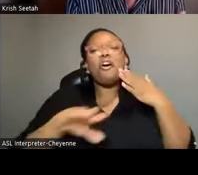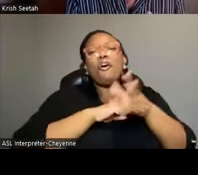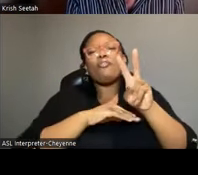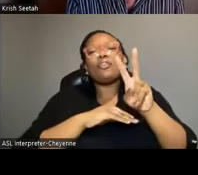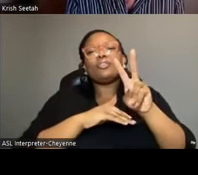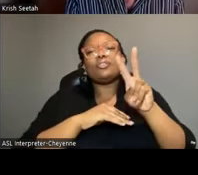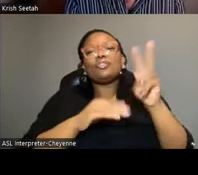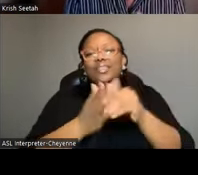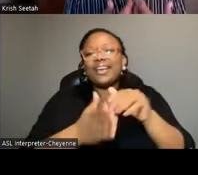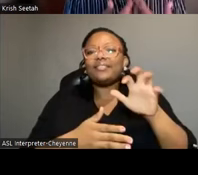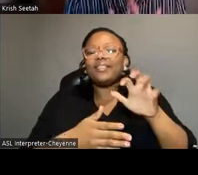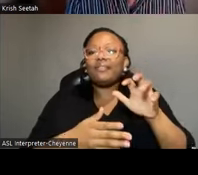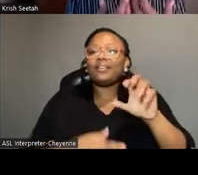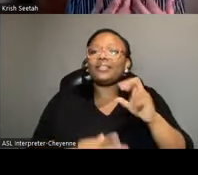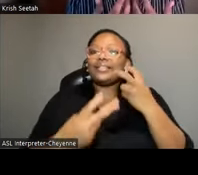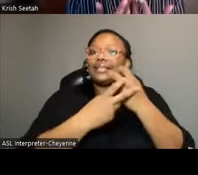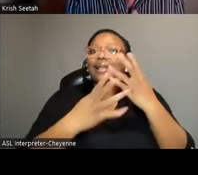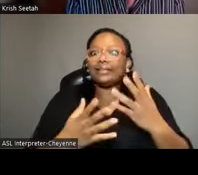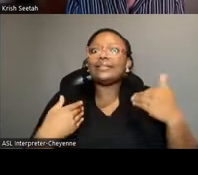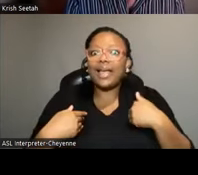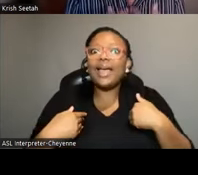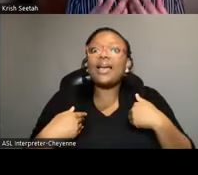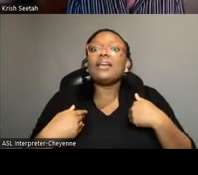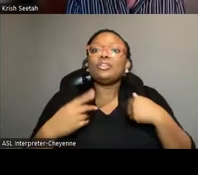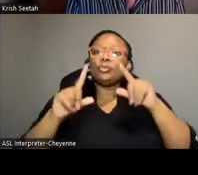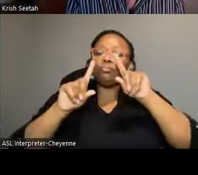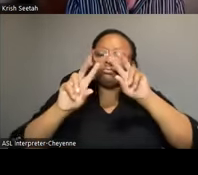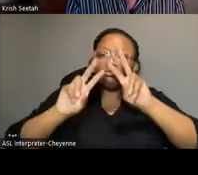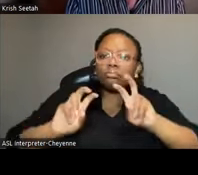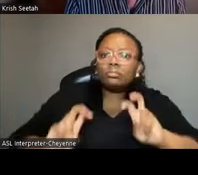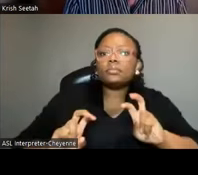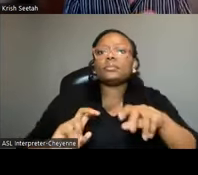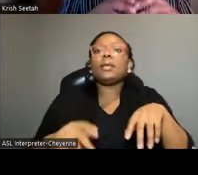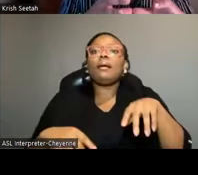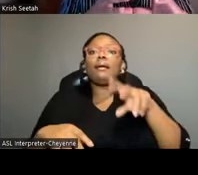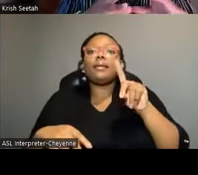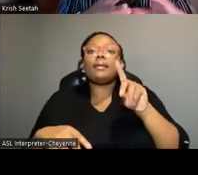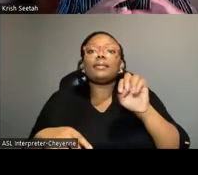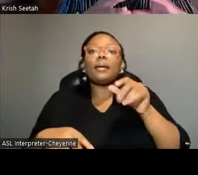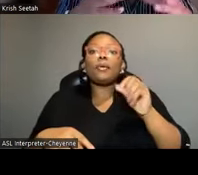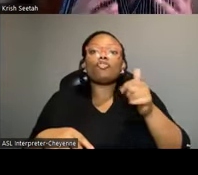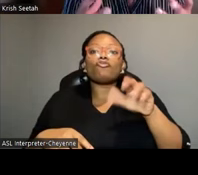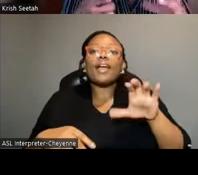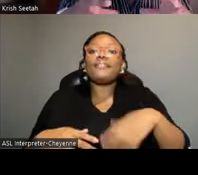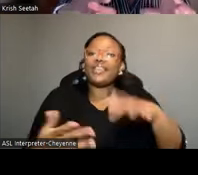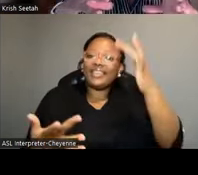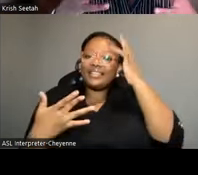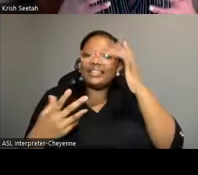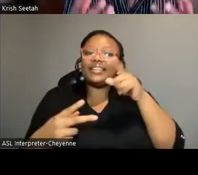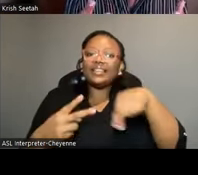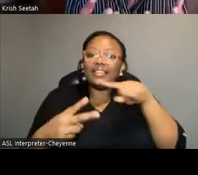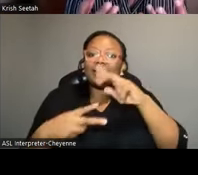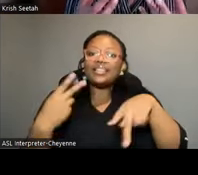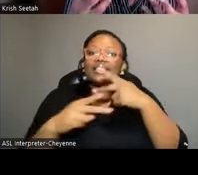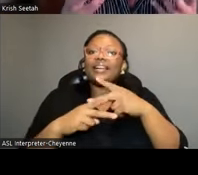skeletons from which to assess demographic and disease context. And this is the type, this gives us